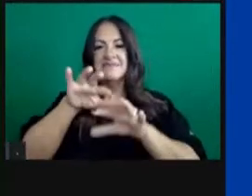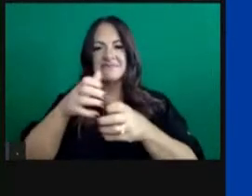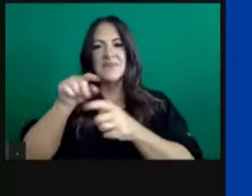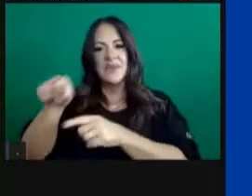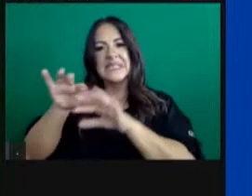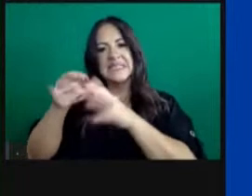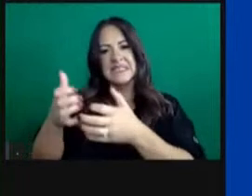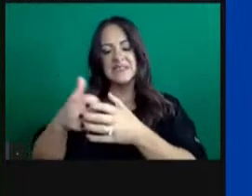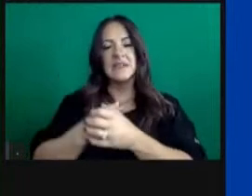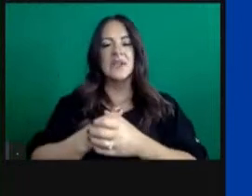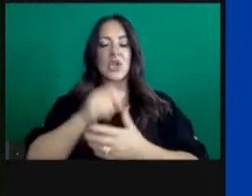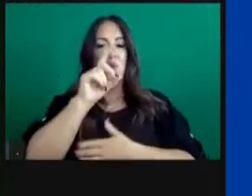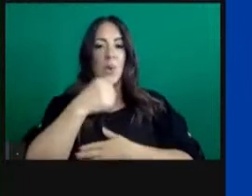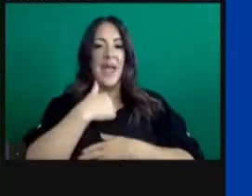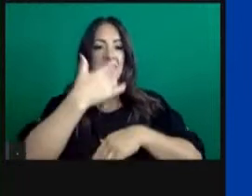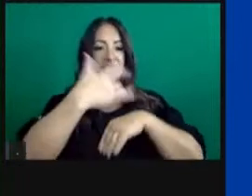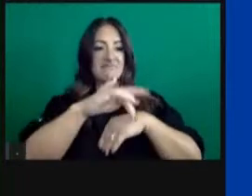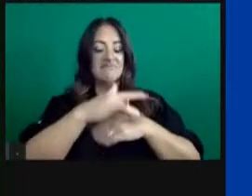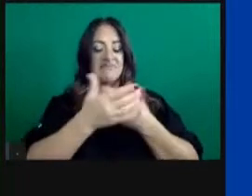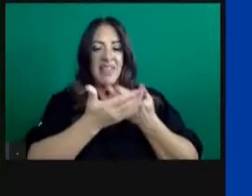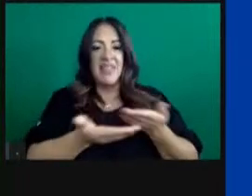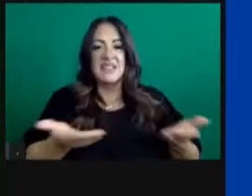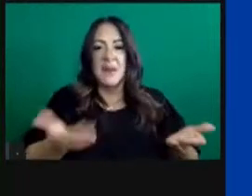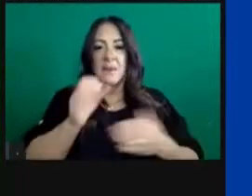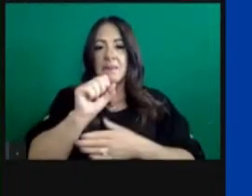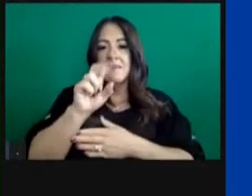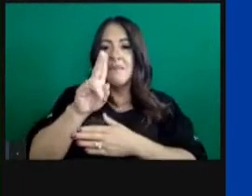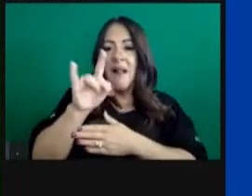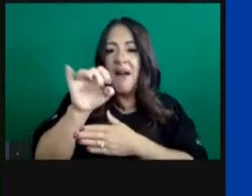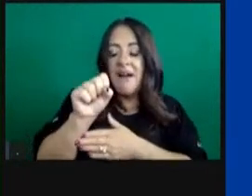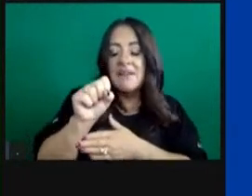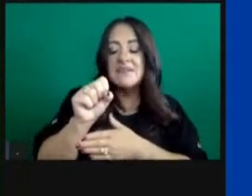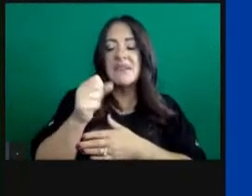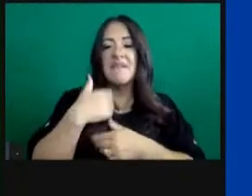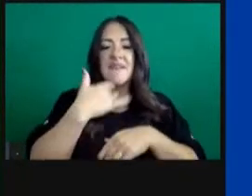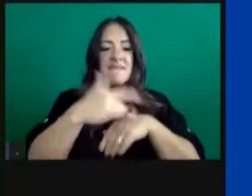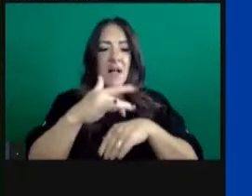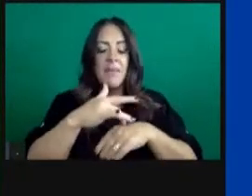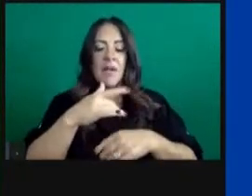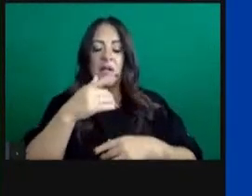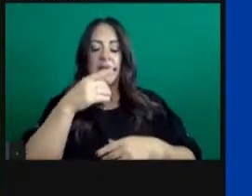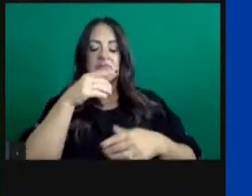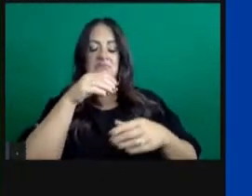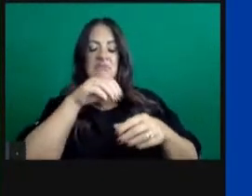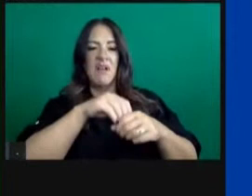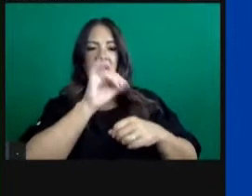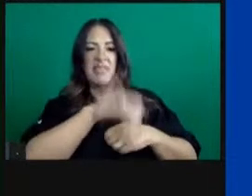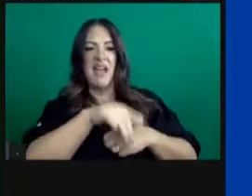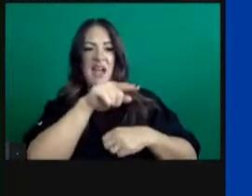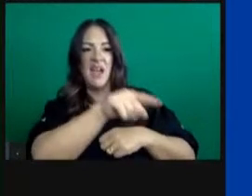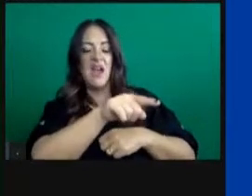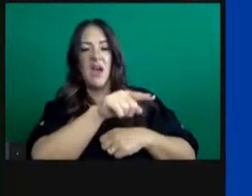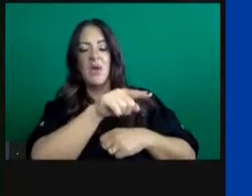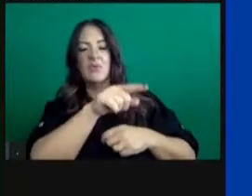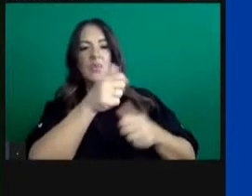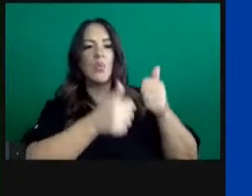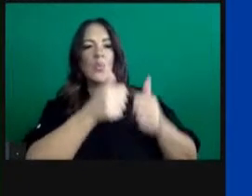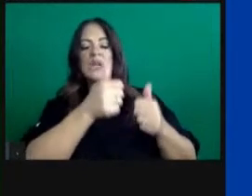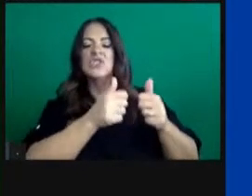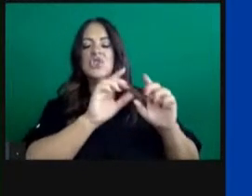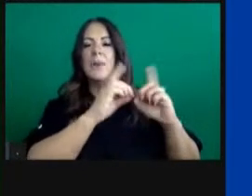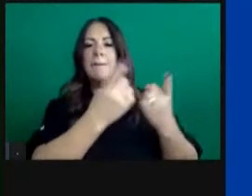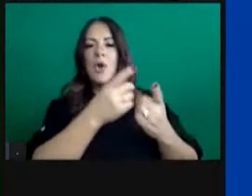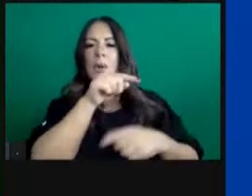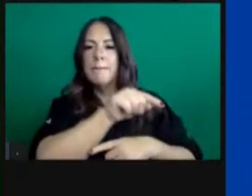available and that are, you know, available not just on the nursing floor or the medical